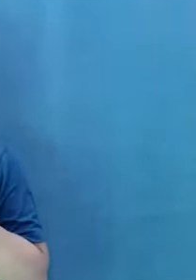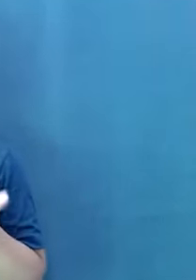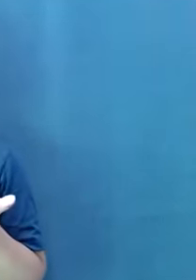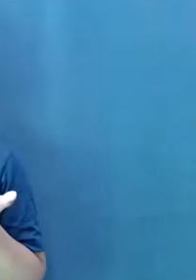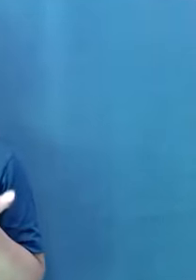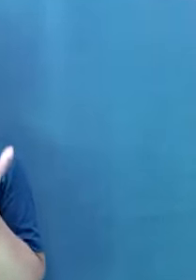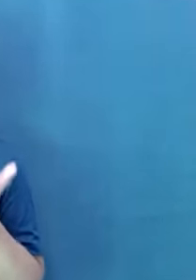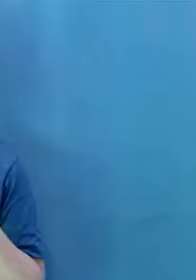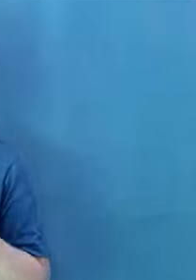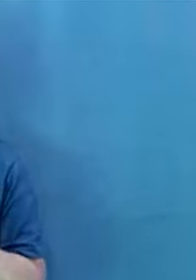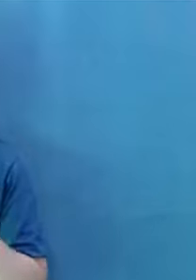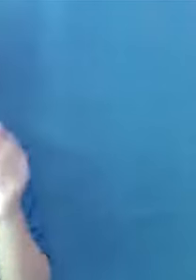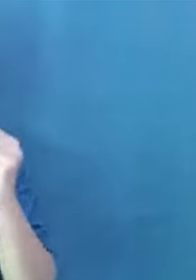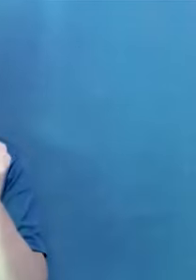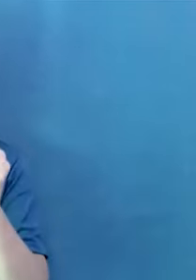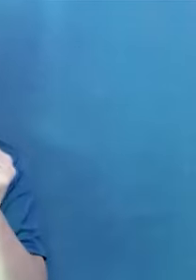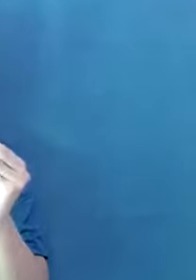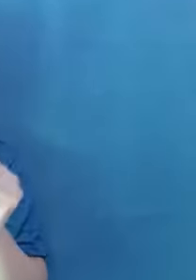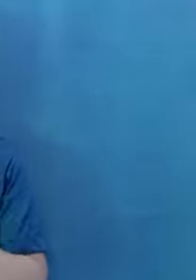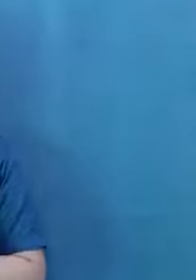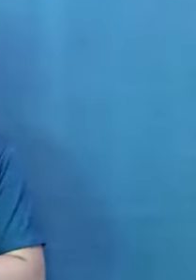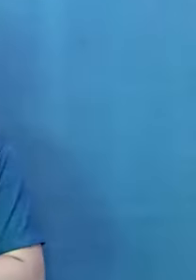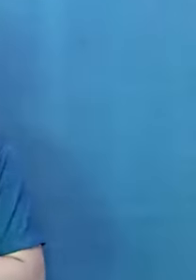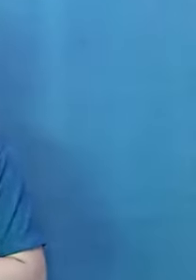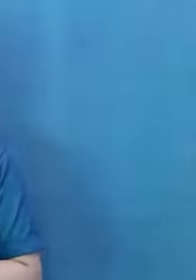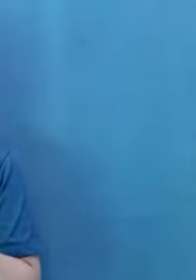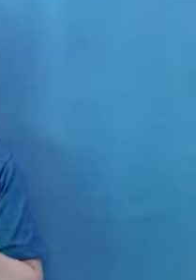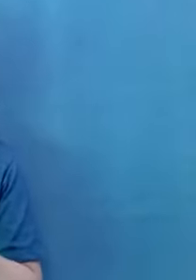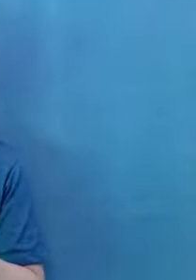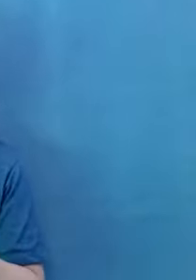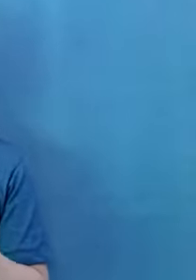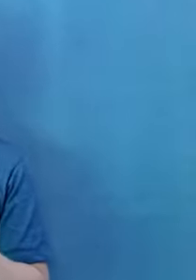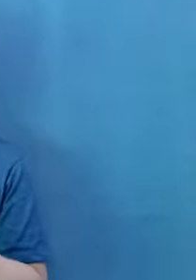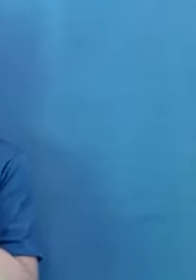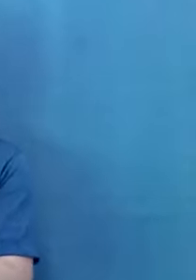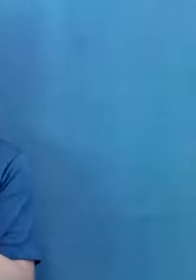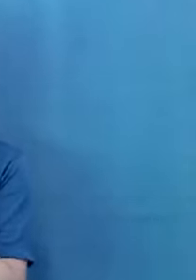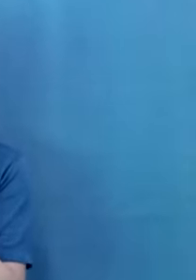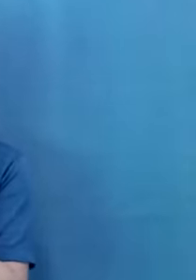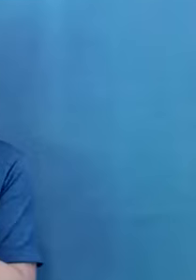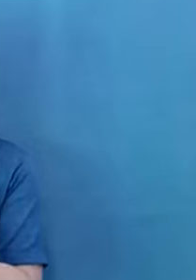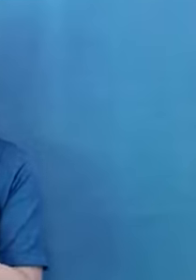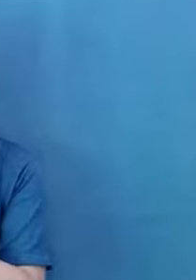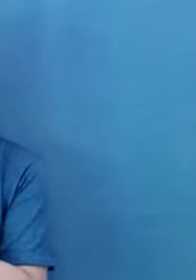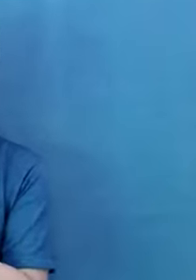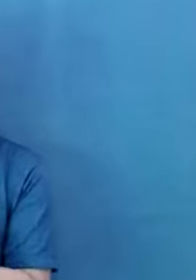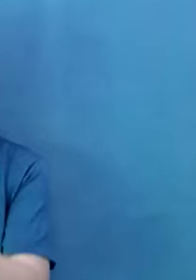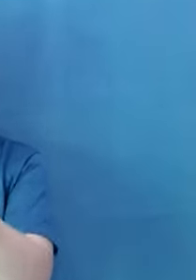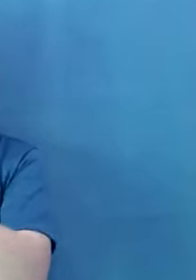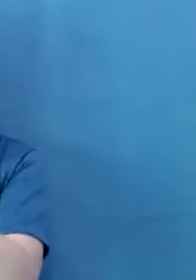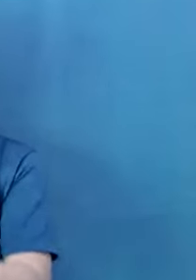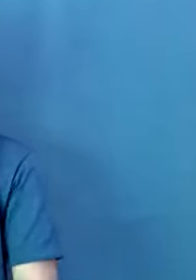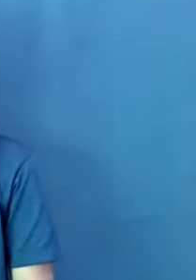make some additional on what you have said about reasonable accommodation, Jael. And like, just